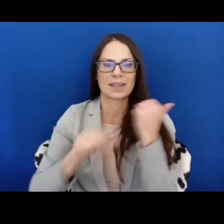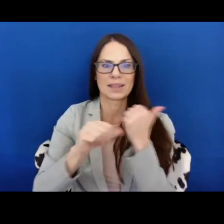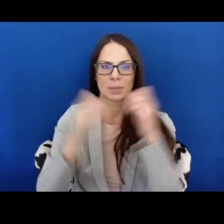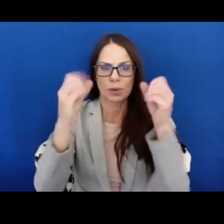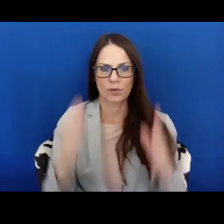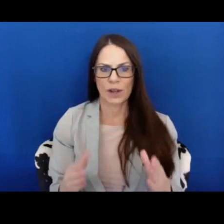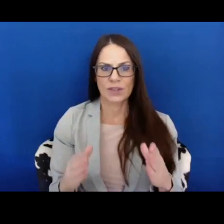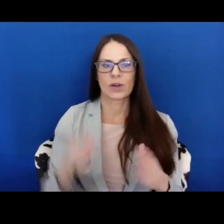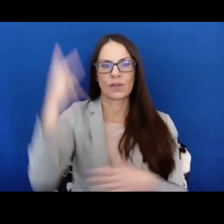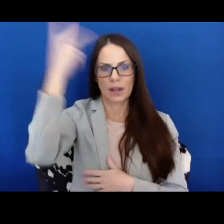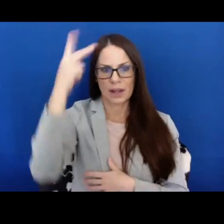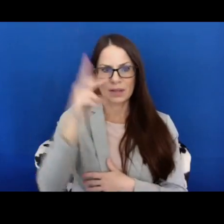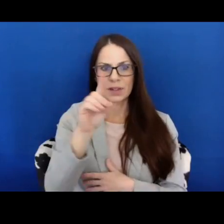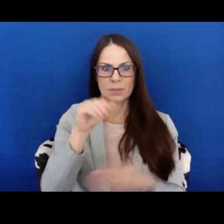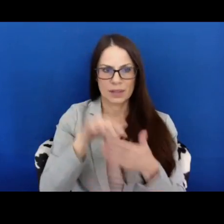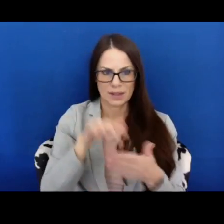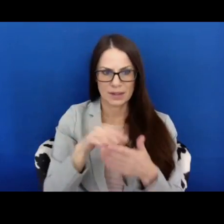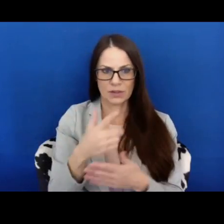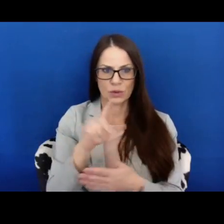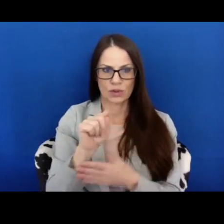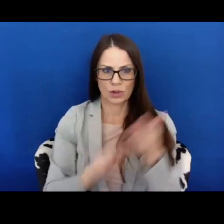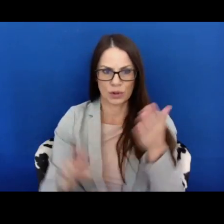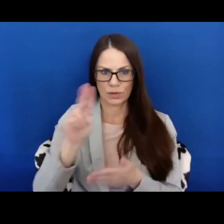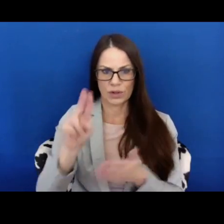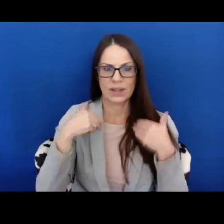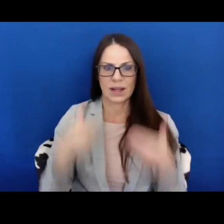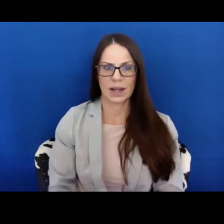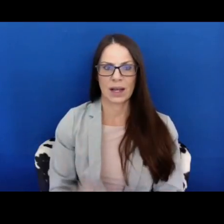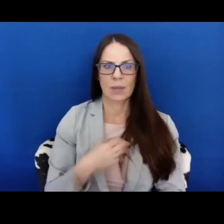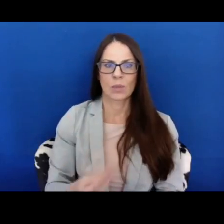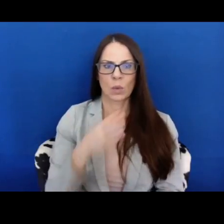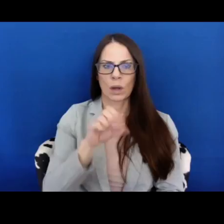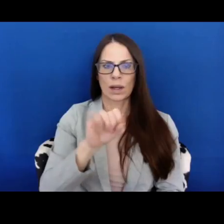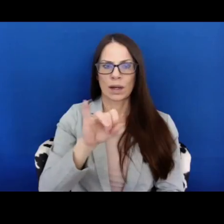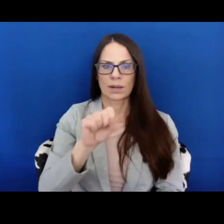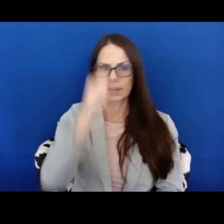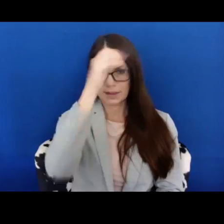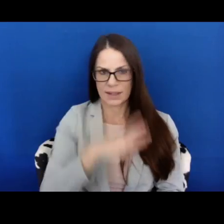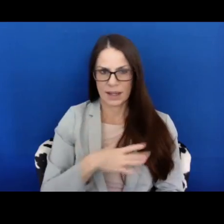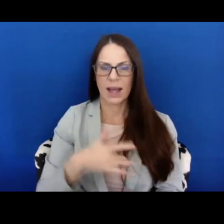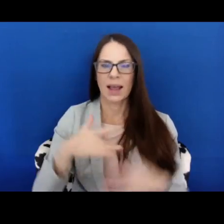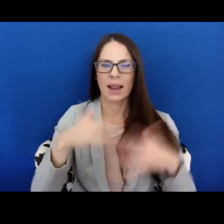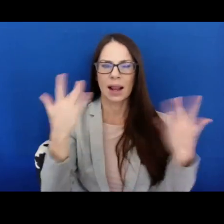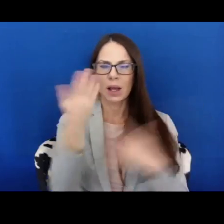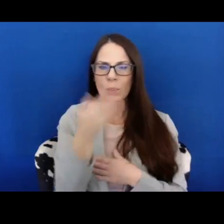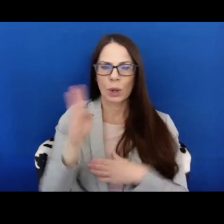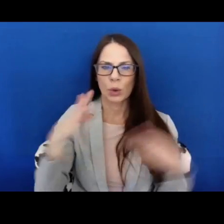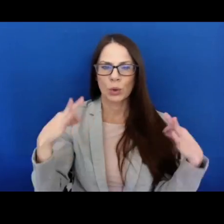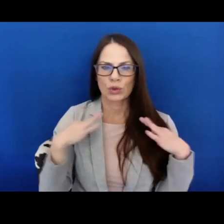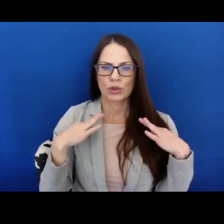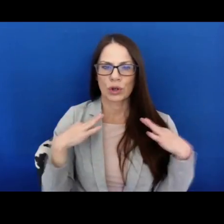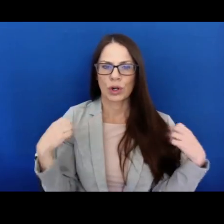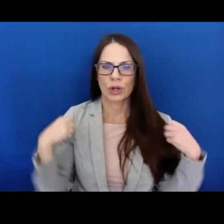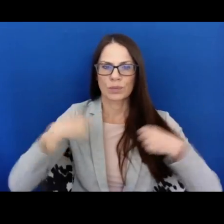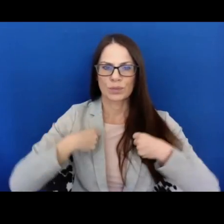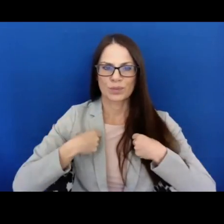studies at Georgetown University. I'm a white cis guy in a light blue shirt and a sweater that's